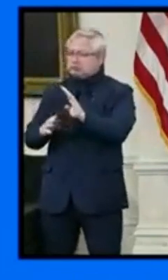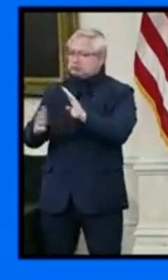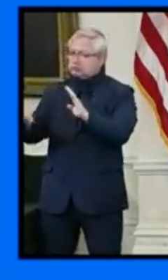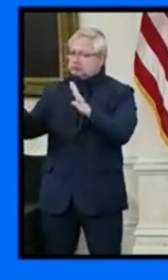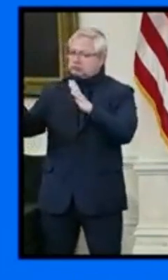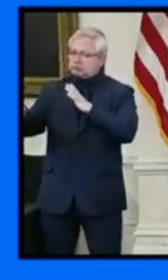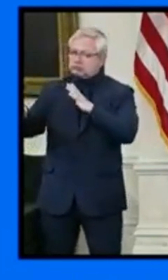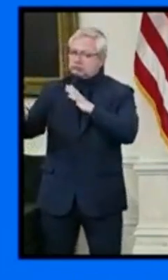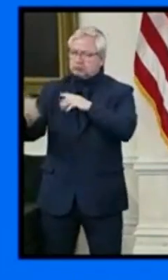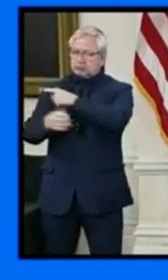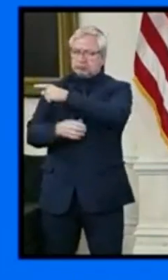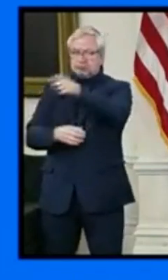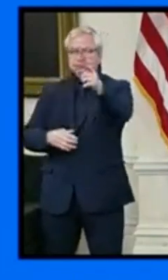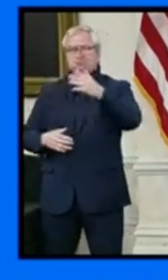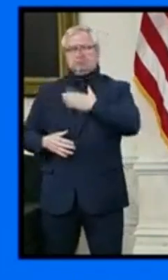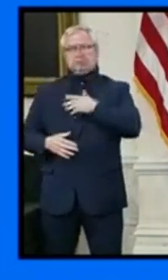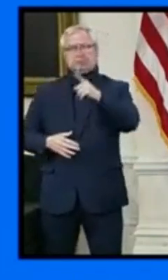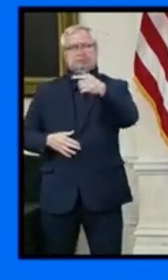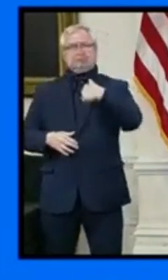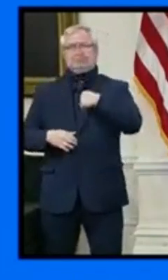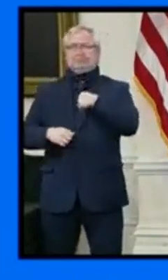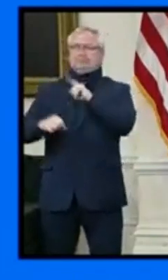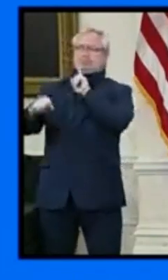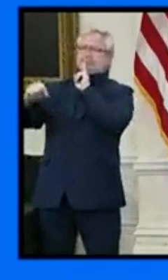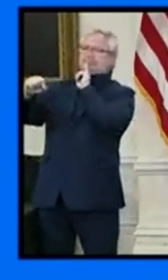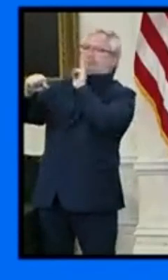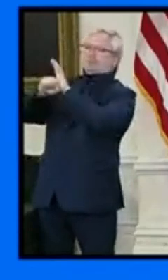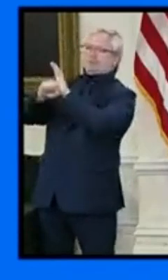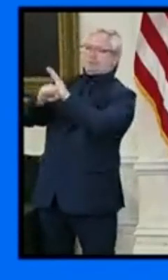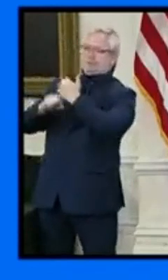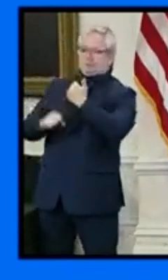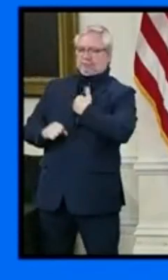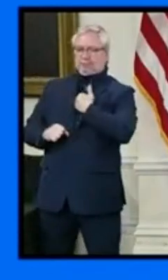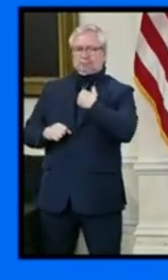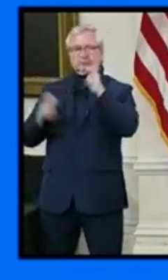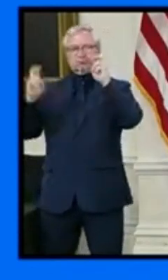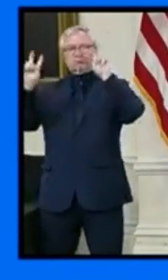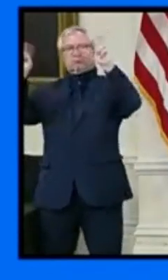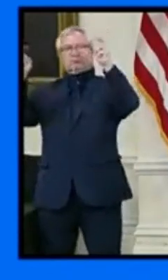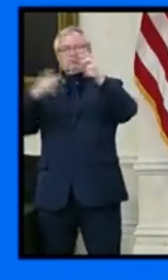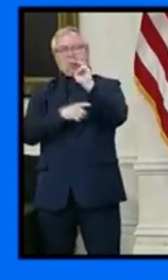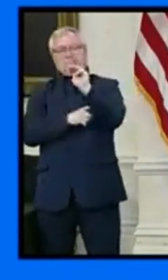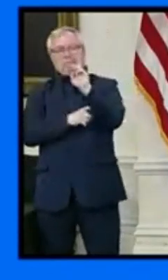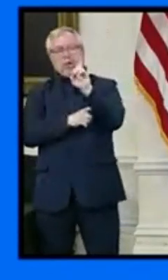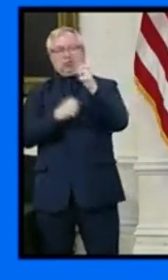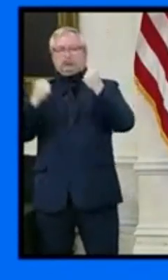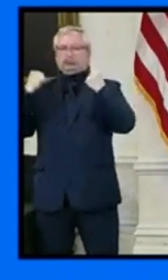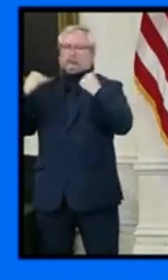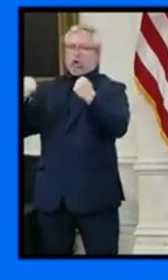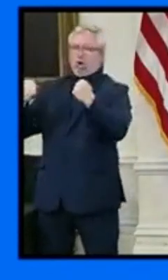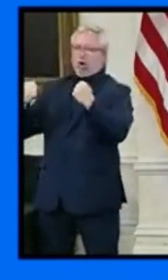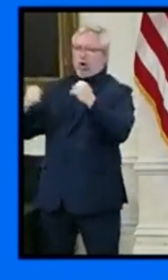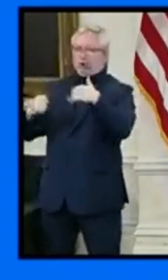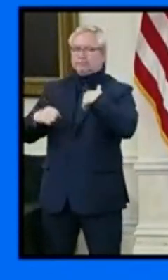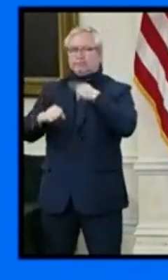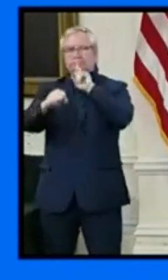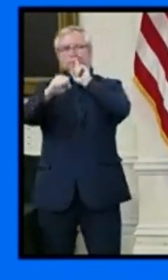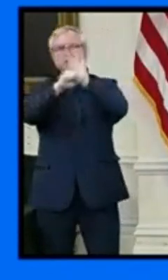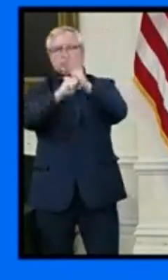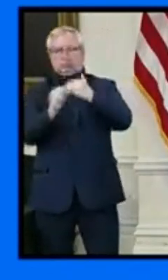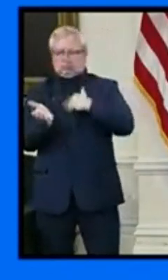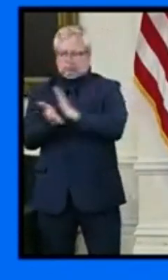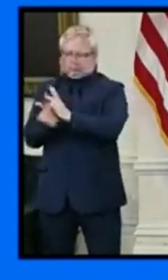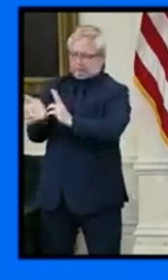assure their customers and members of the public that they are adhering to best practices and strict safety